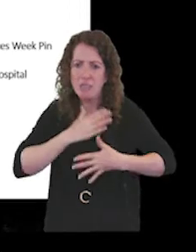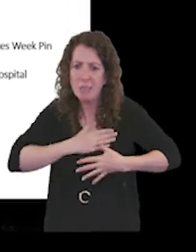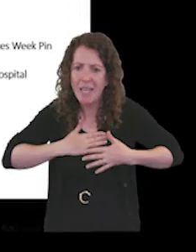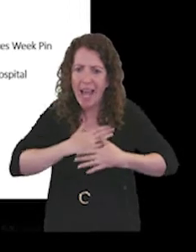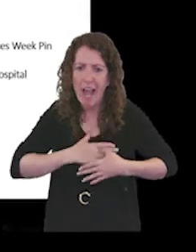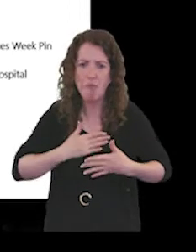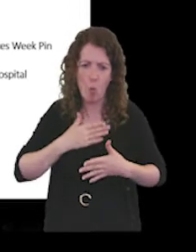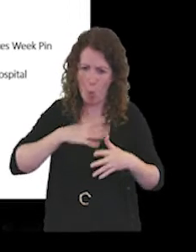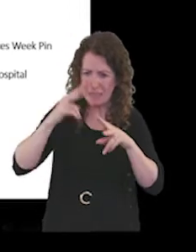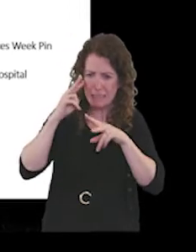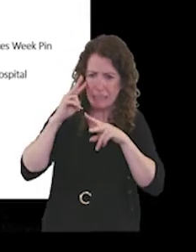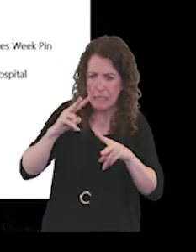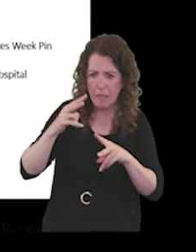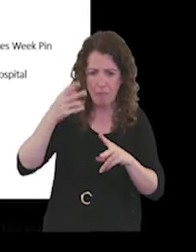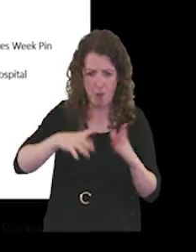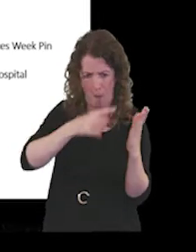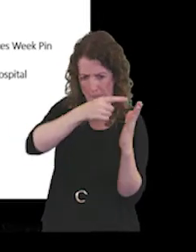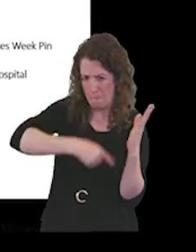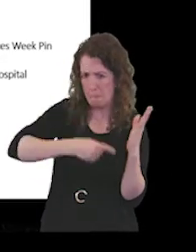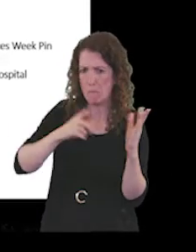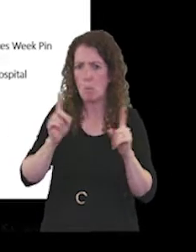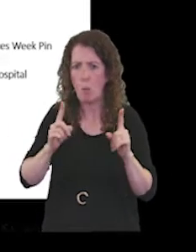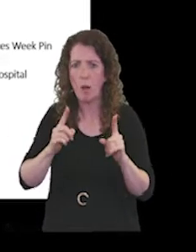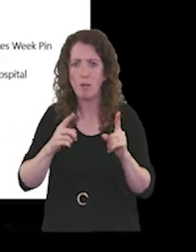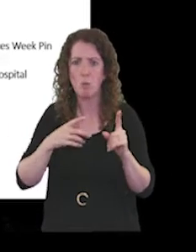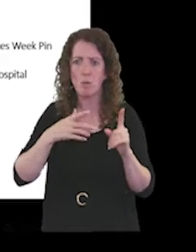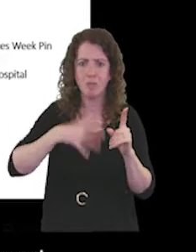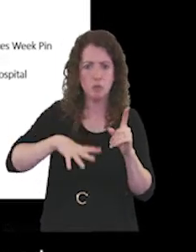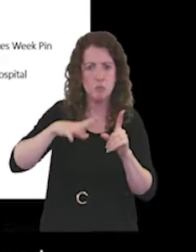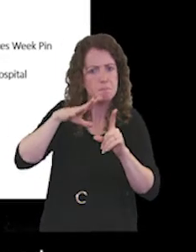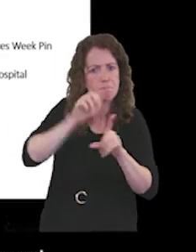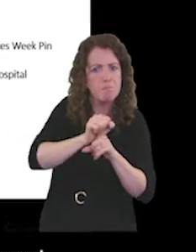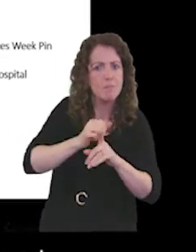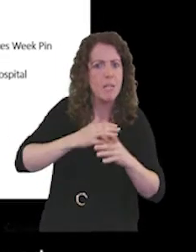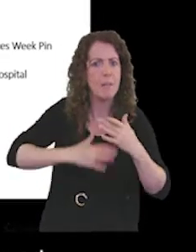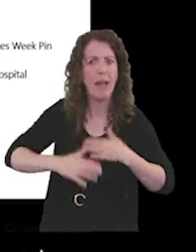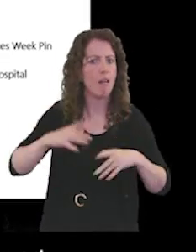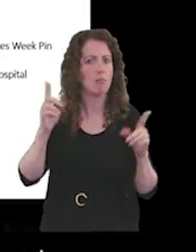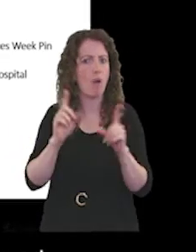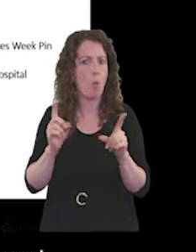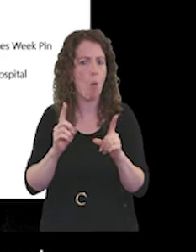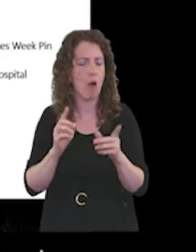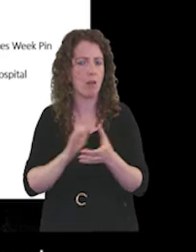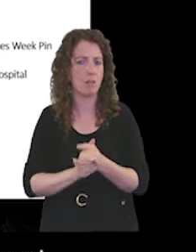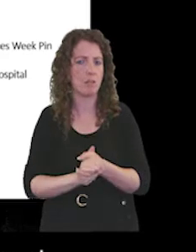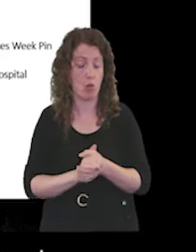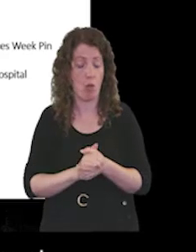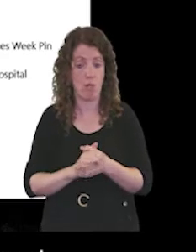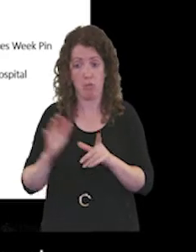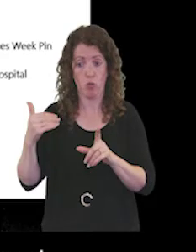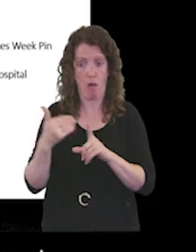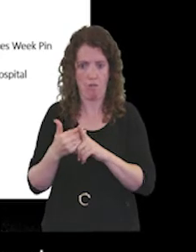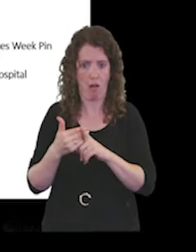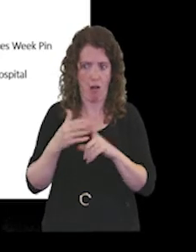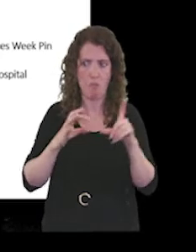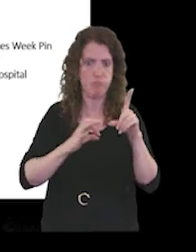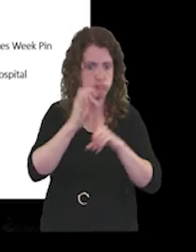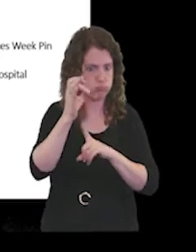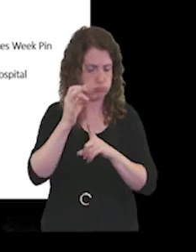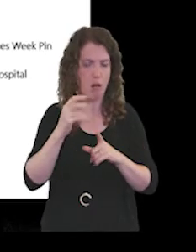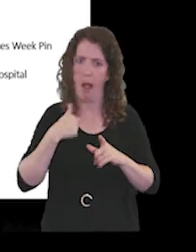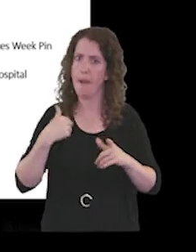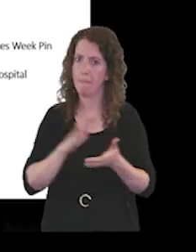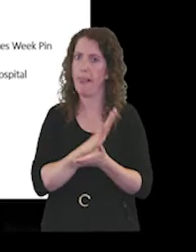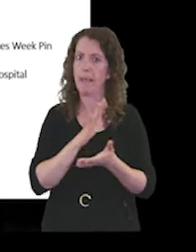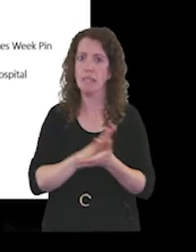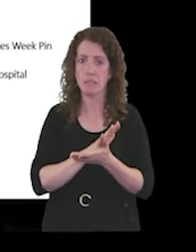encourage? What behaviours do we need to call out? And again, I'm really pleased with the progress we're making on that. There's still a lot more